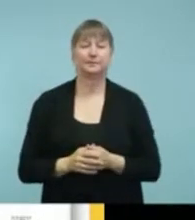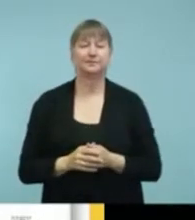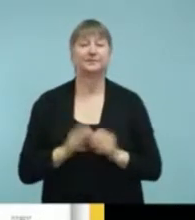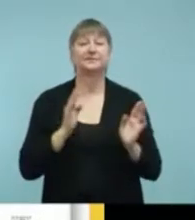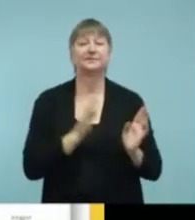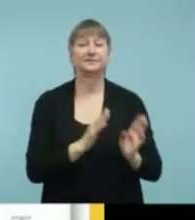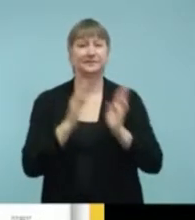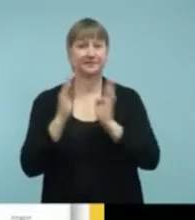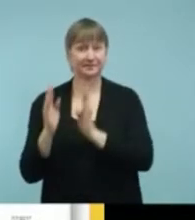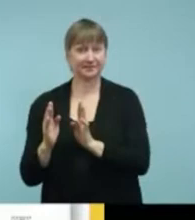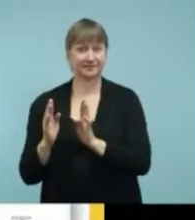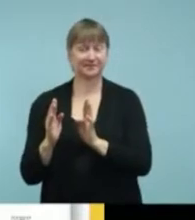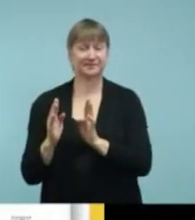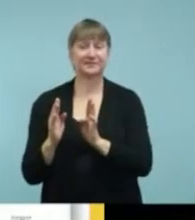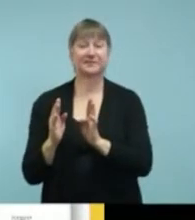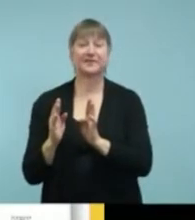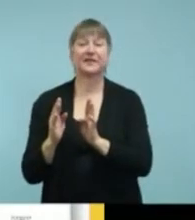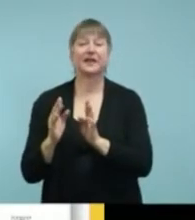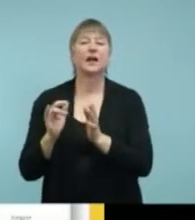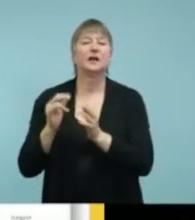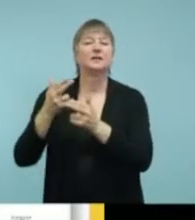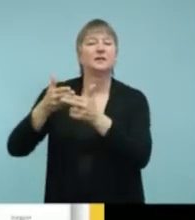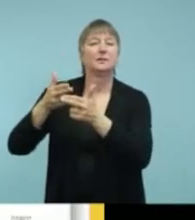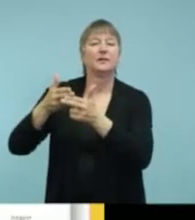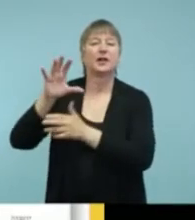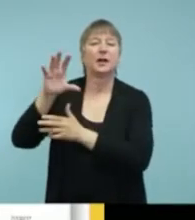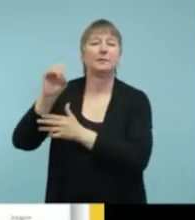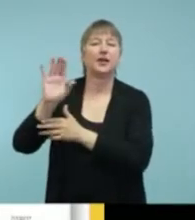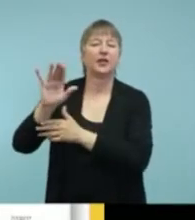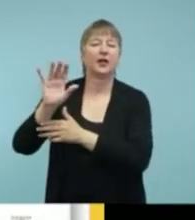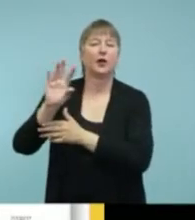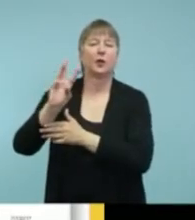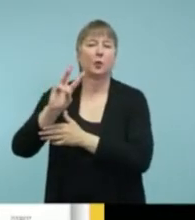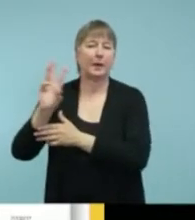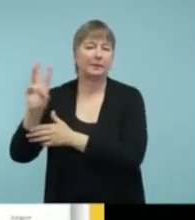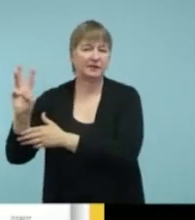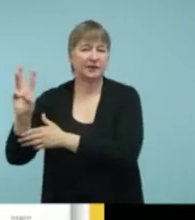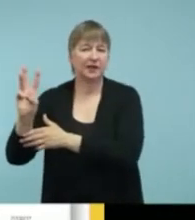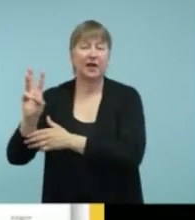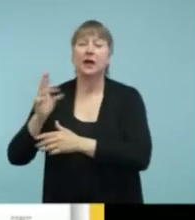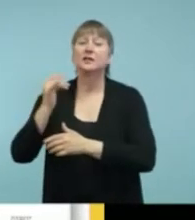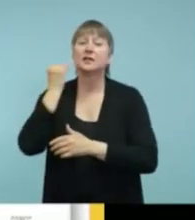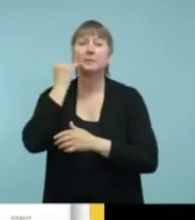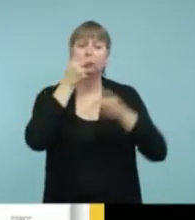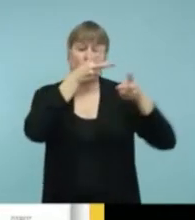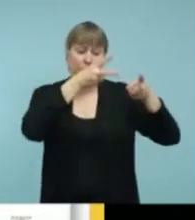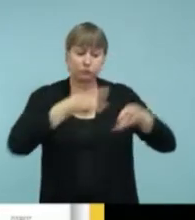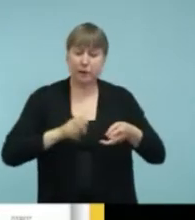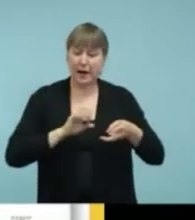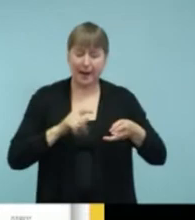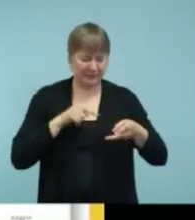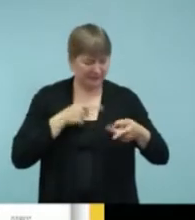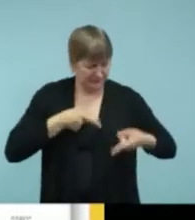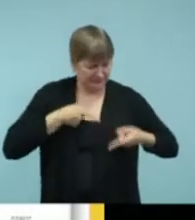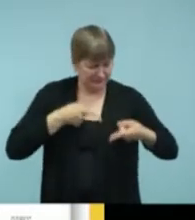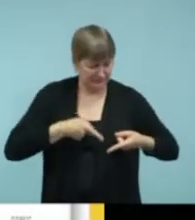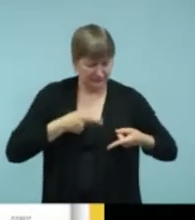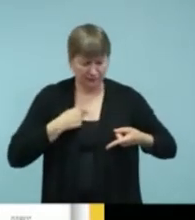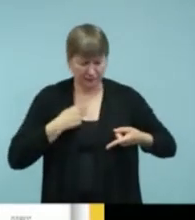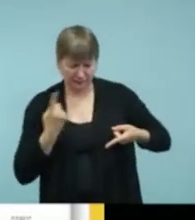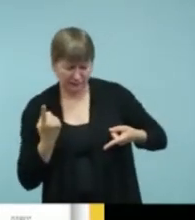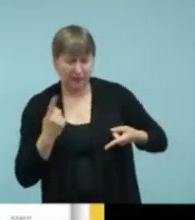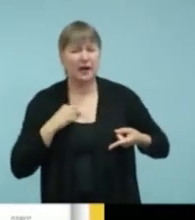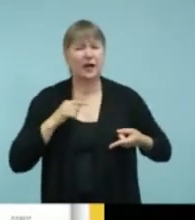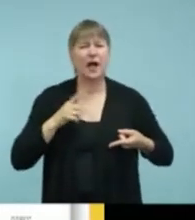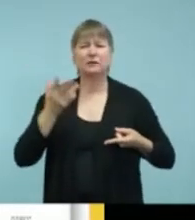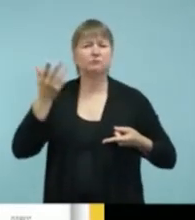says the company website. So if you're having problems with the app or you have questions or suggestions, I went ahead and just